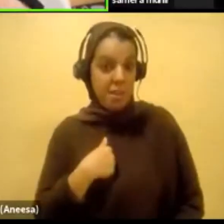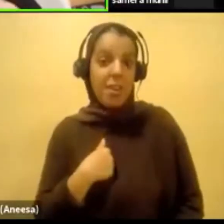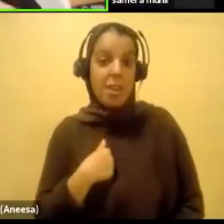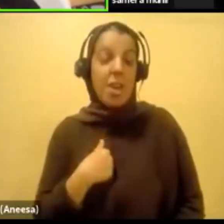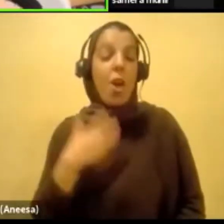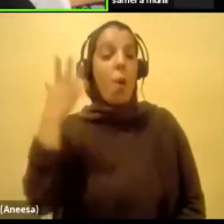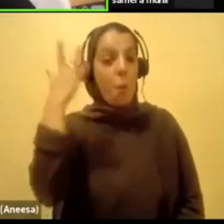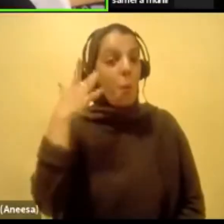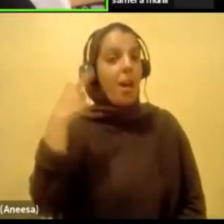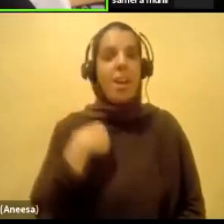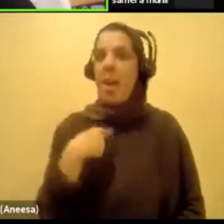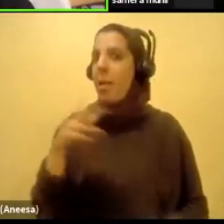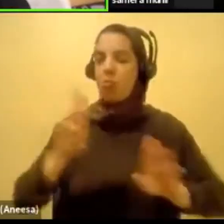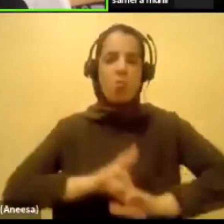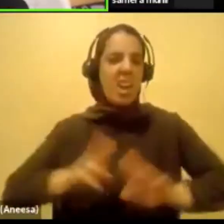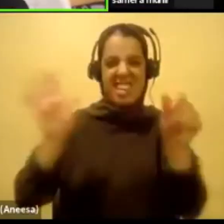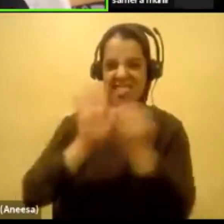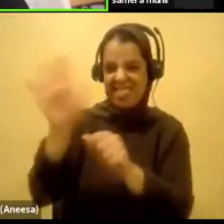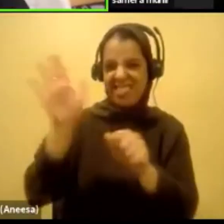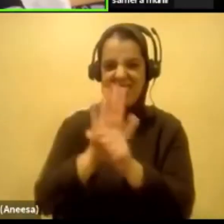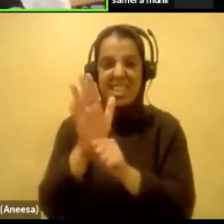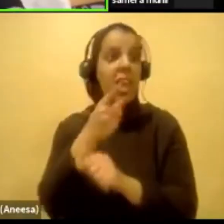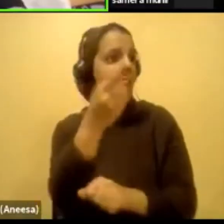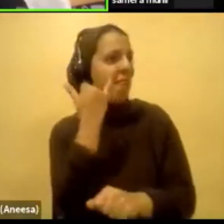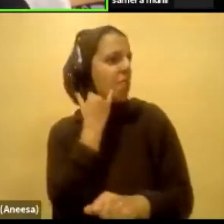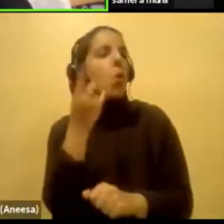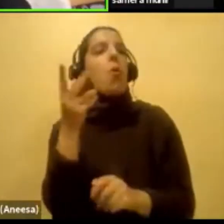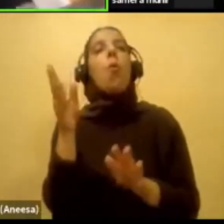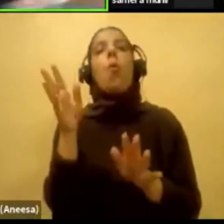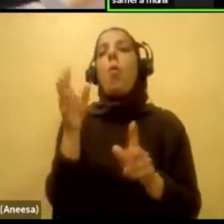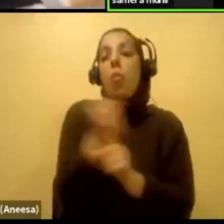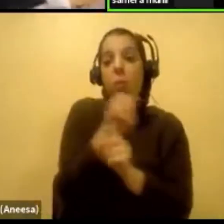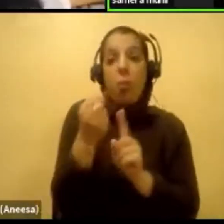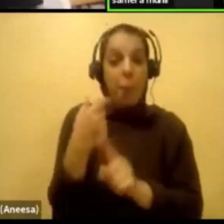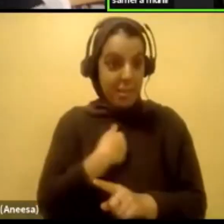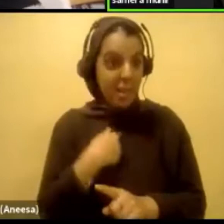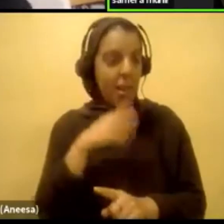really am going to comfort you and make you regret everything you put me through. So.